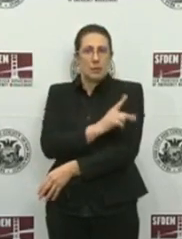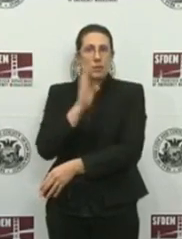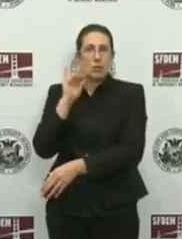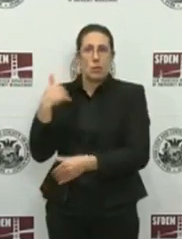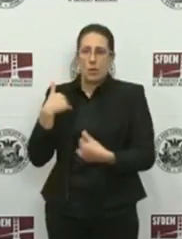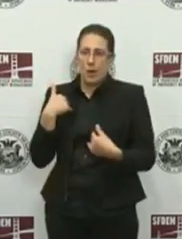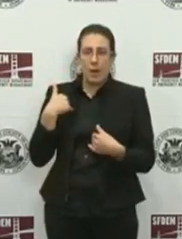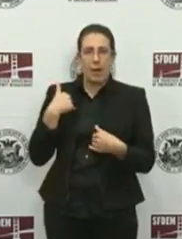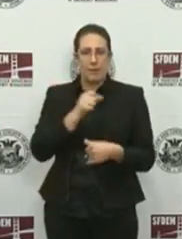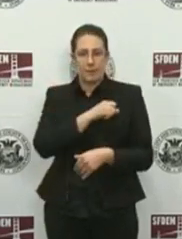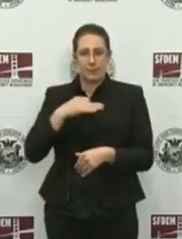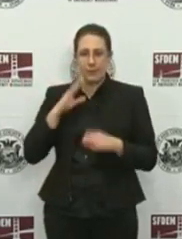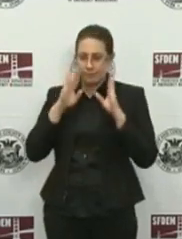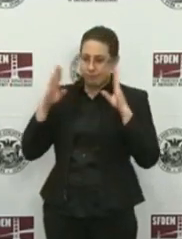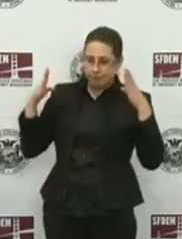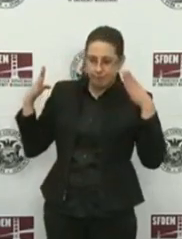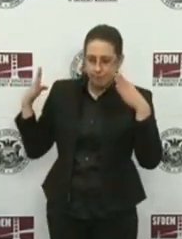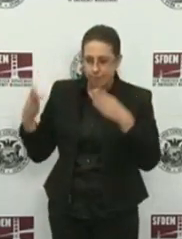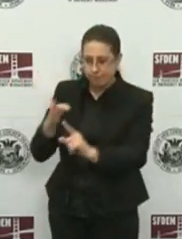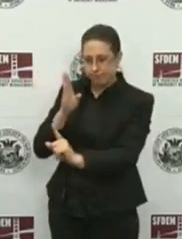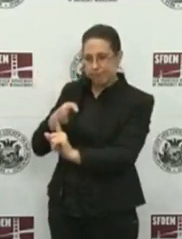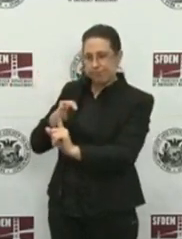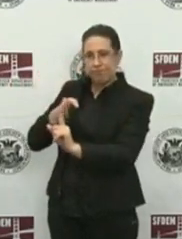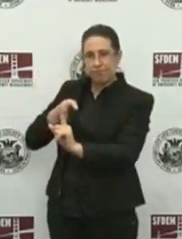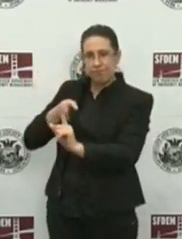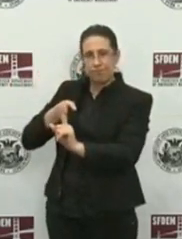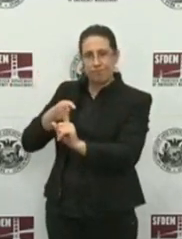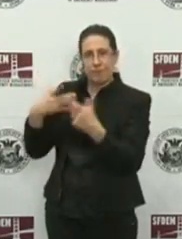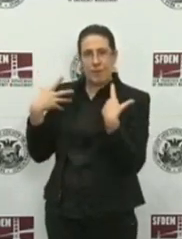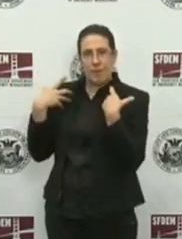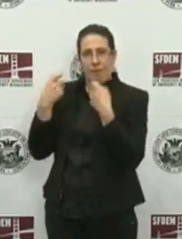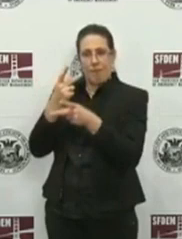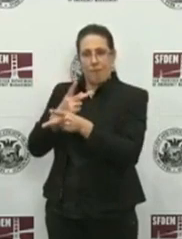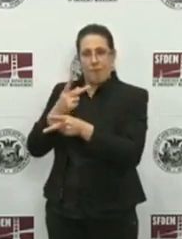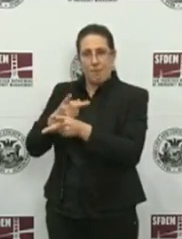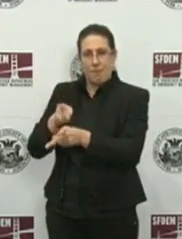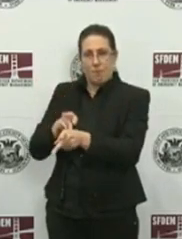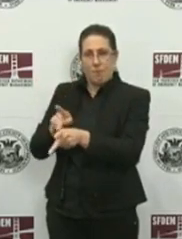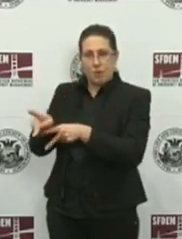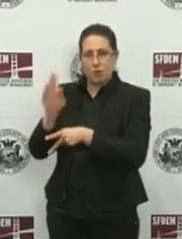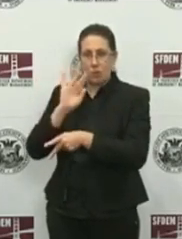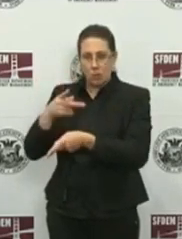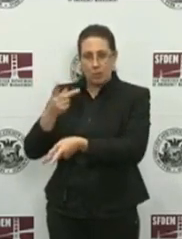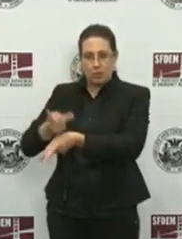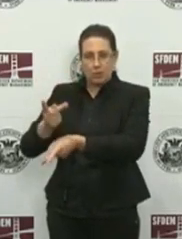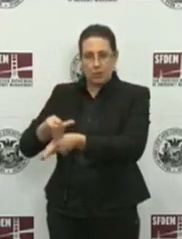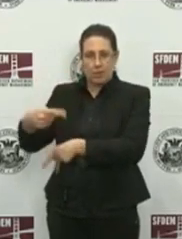staff of health care professionals who can attend their needs.